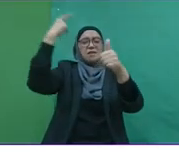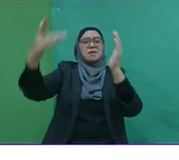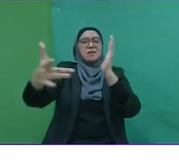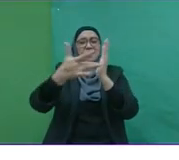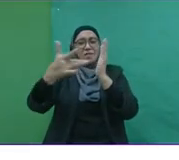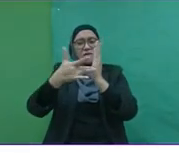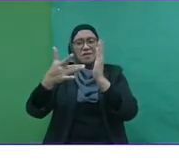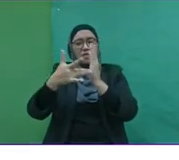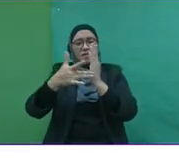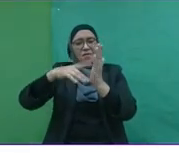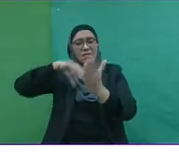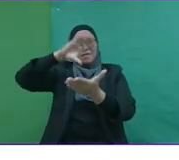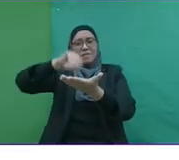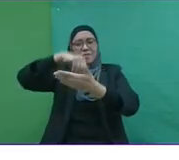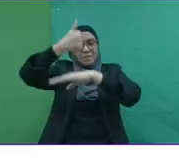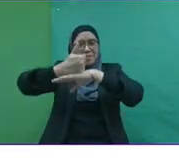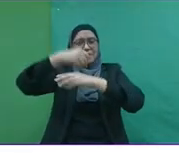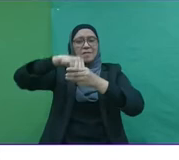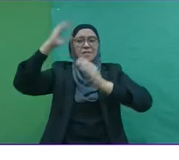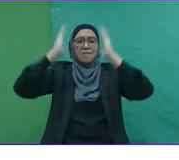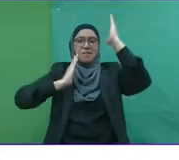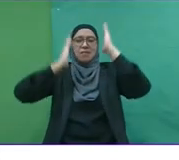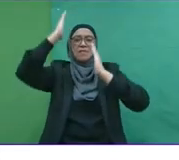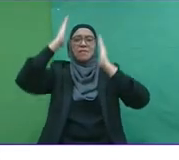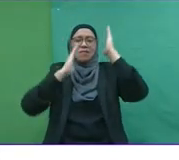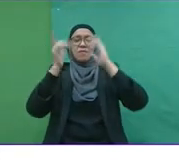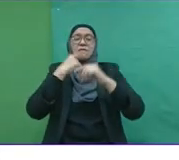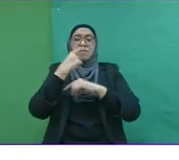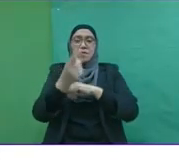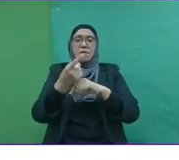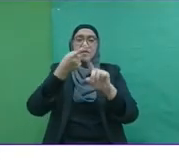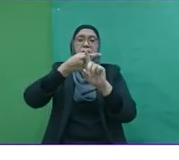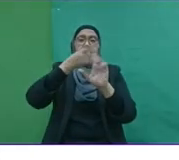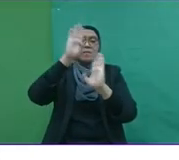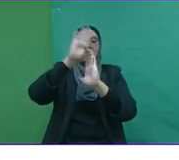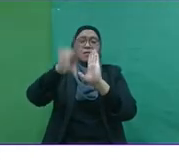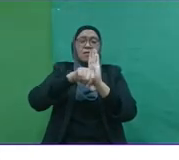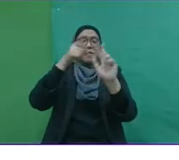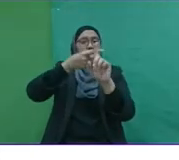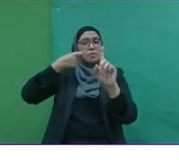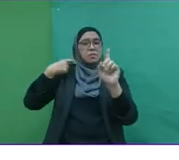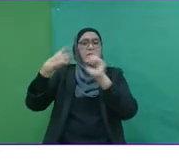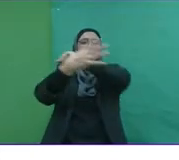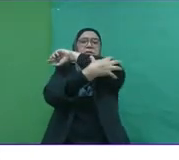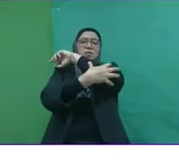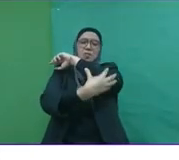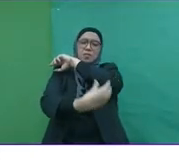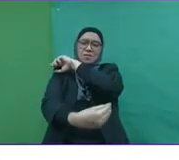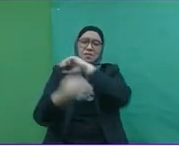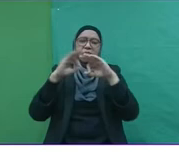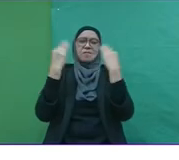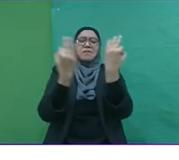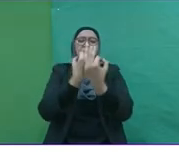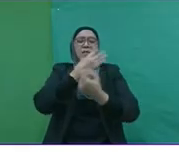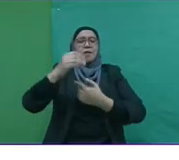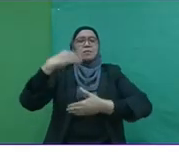technology billionaire in Malaysia. And he comes from a poor family and yet has emerged to be